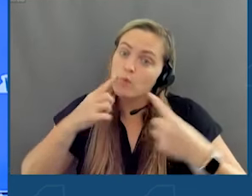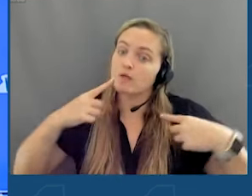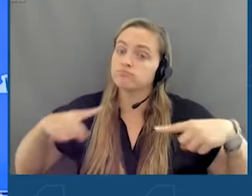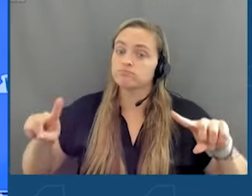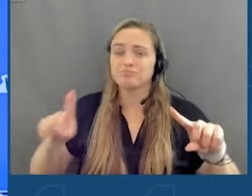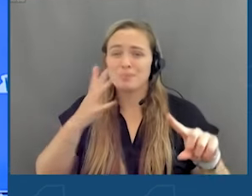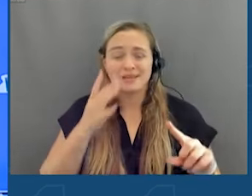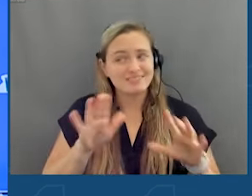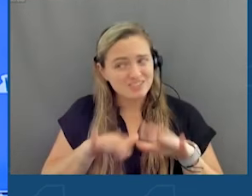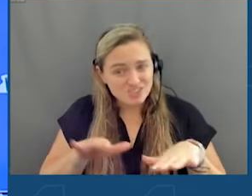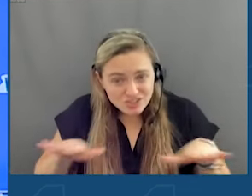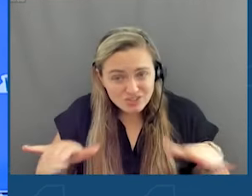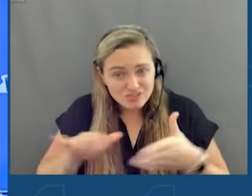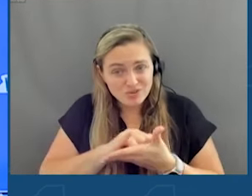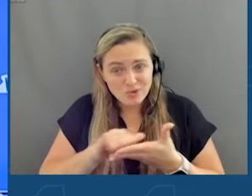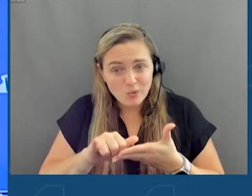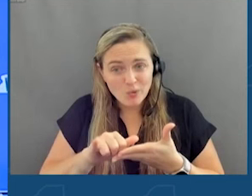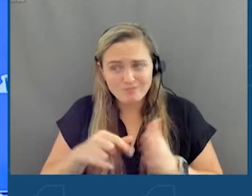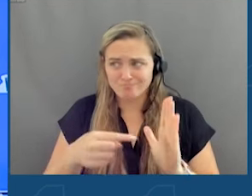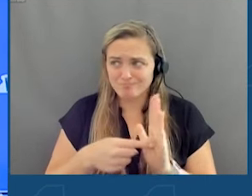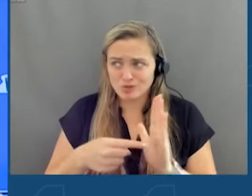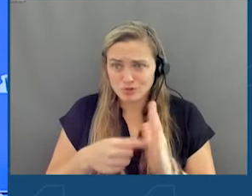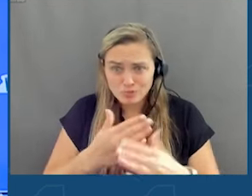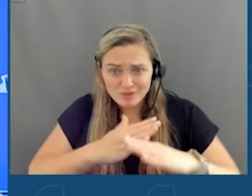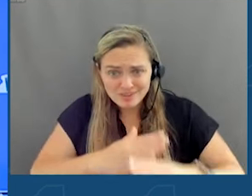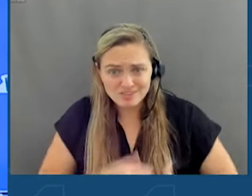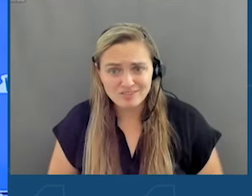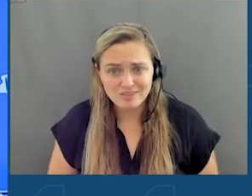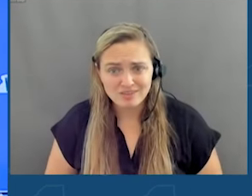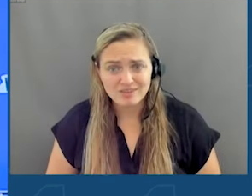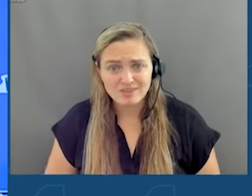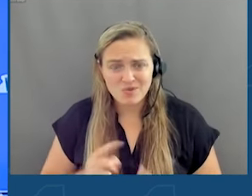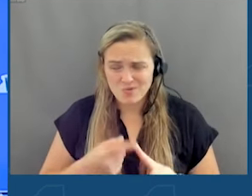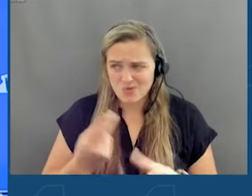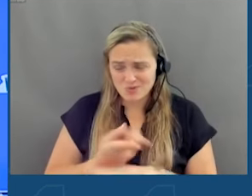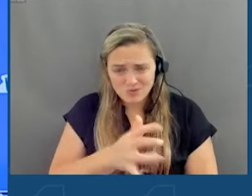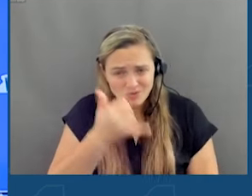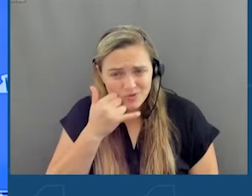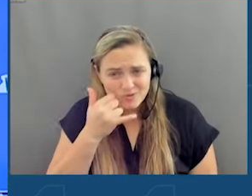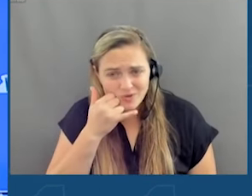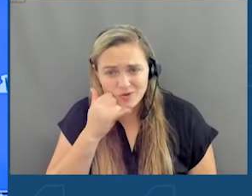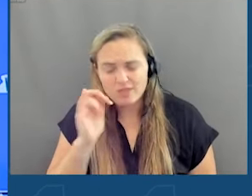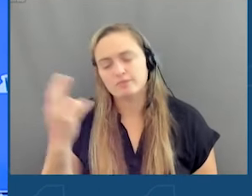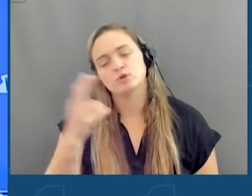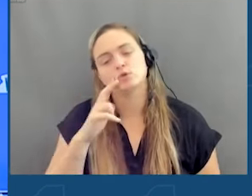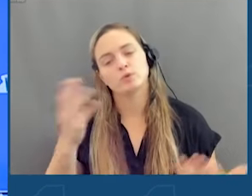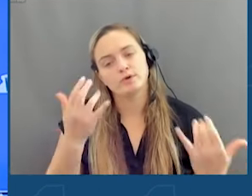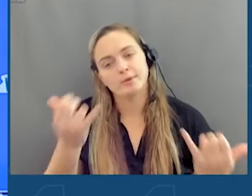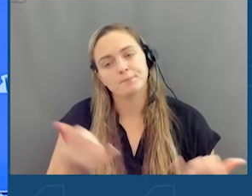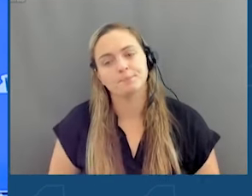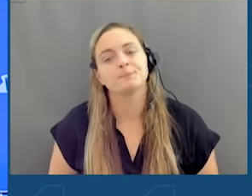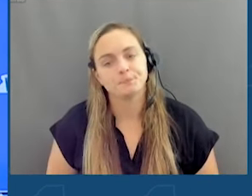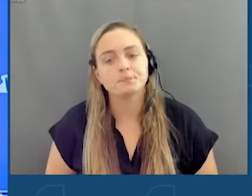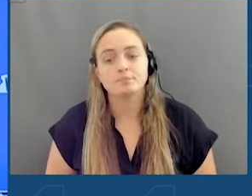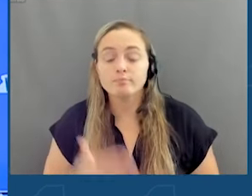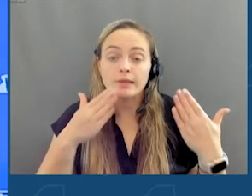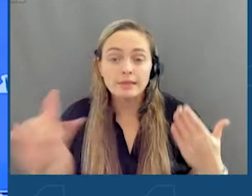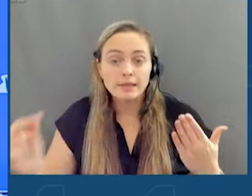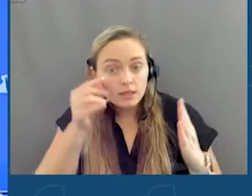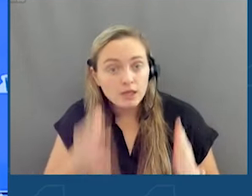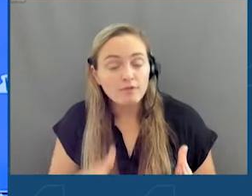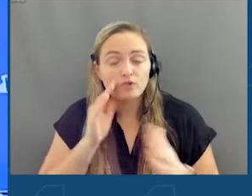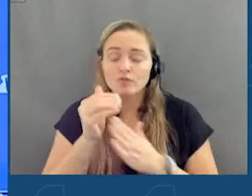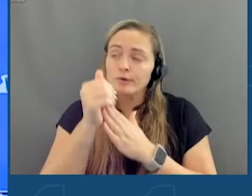the children of New York deserve protection when they're on their phones, and that's why we're here. And I want to thank the governor for